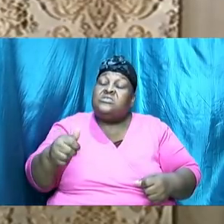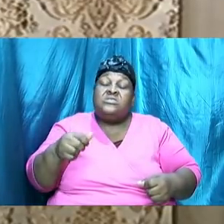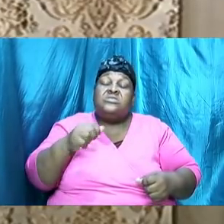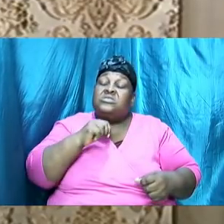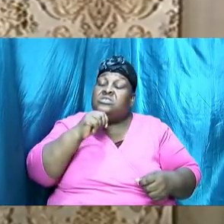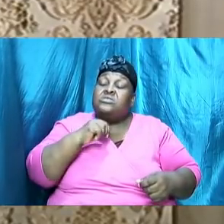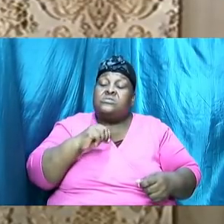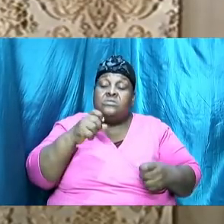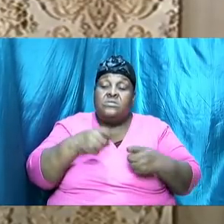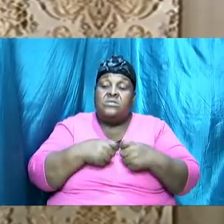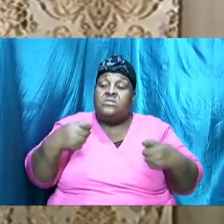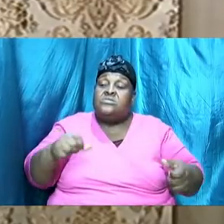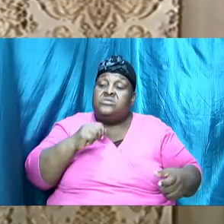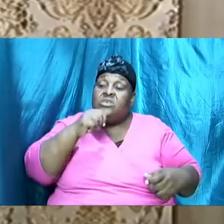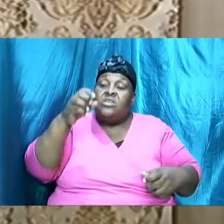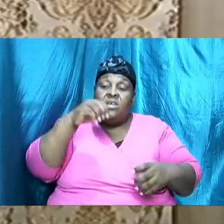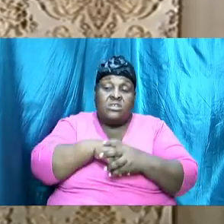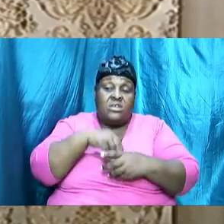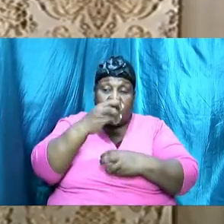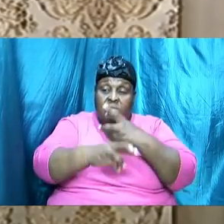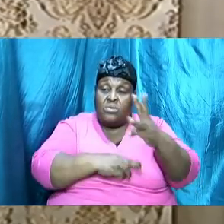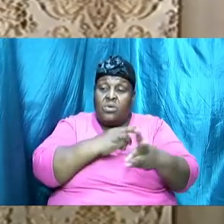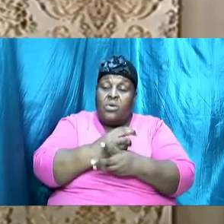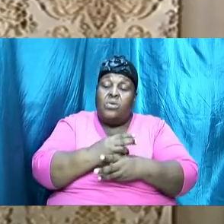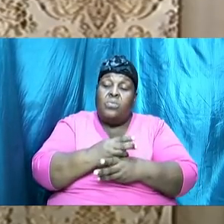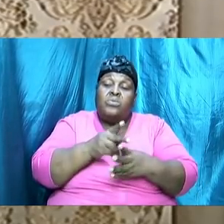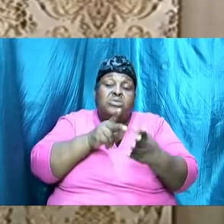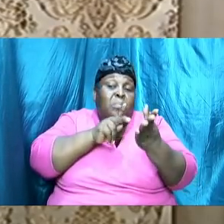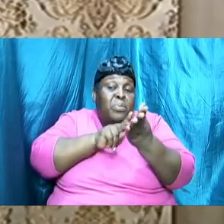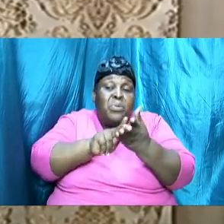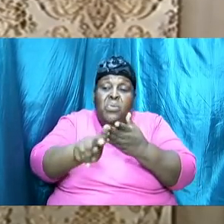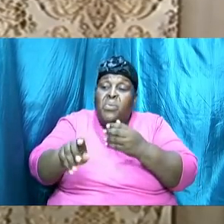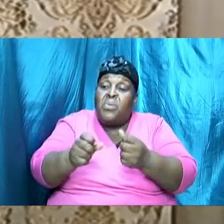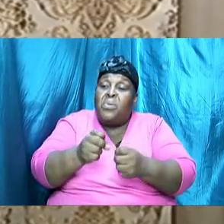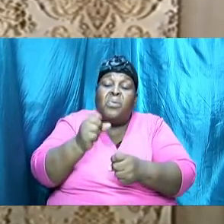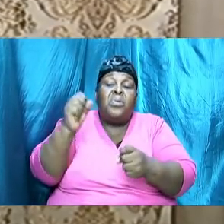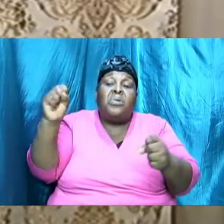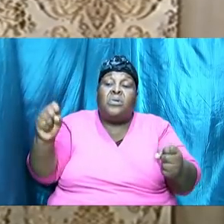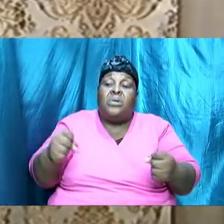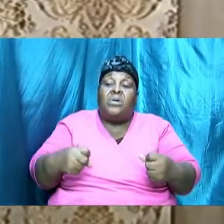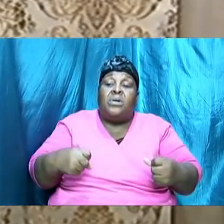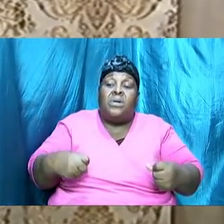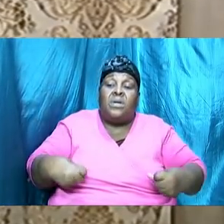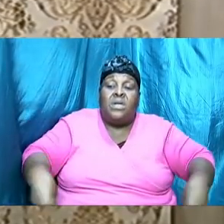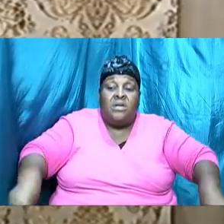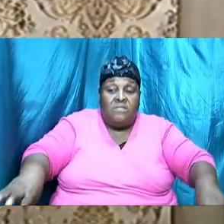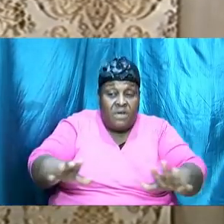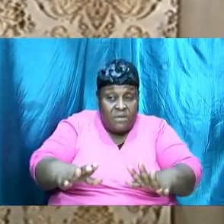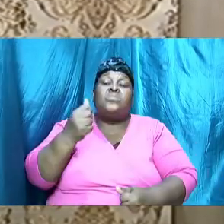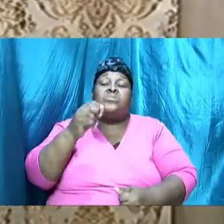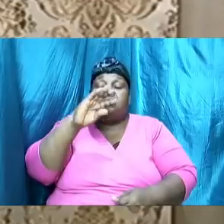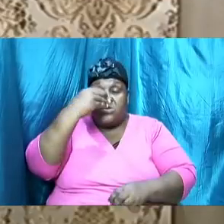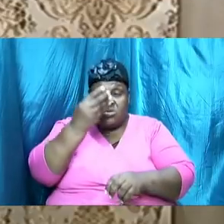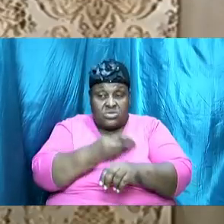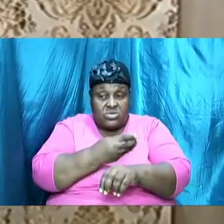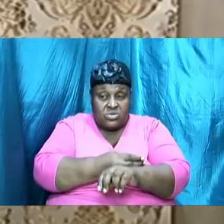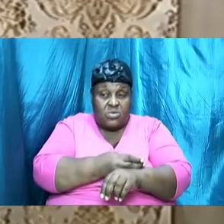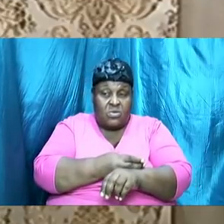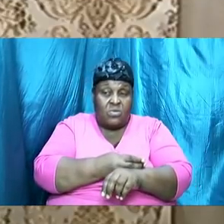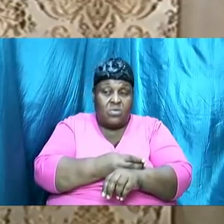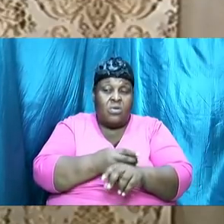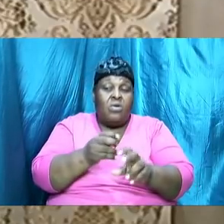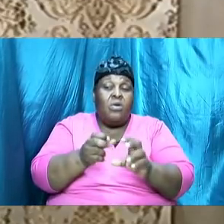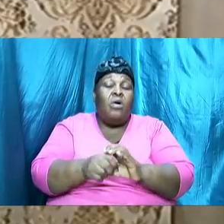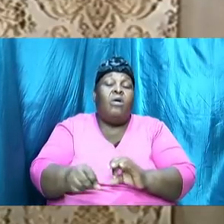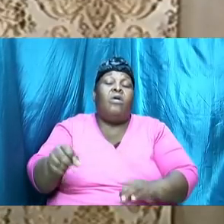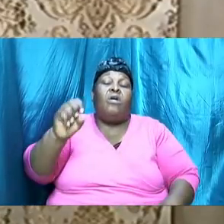it was a pure environment and God considered Adam his son when we Enos and